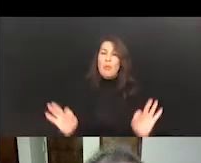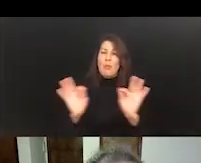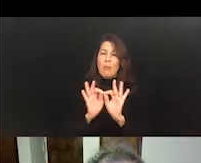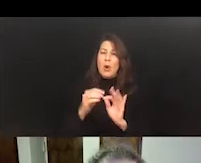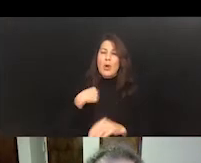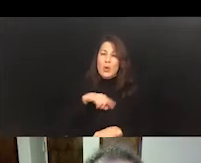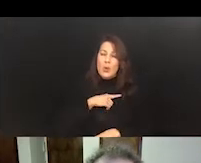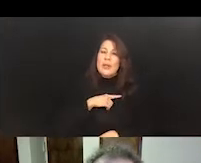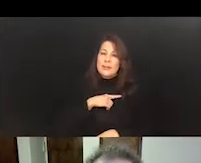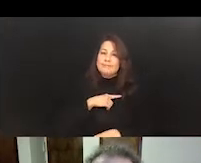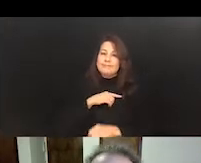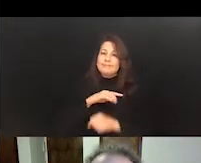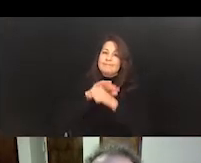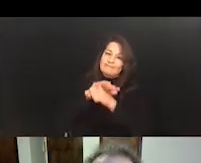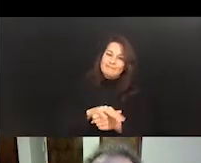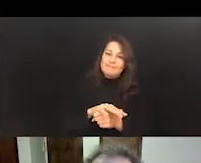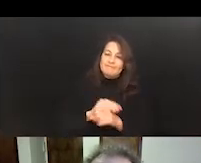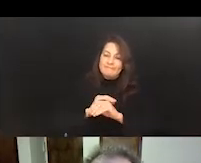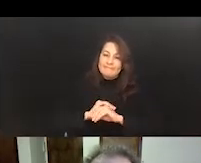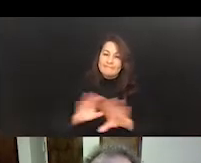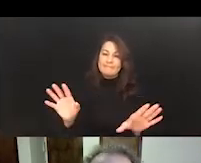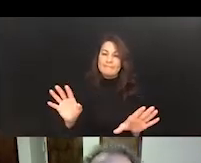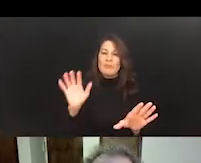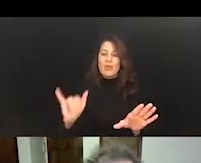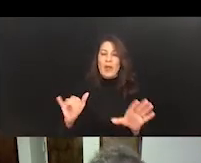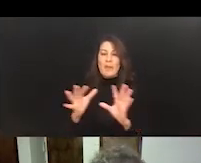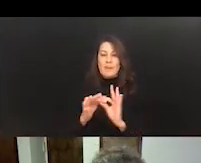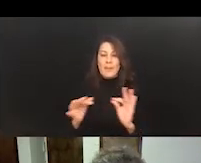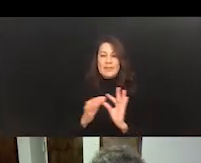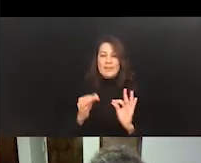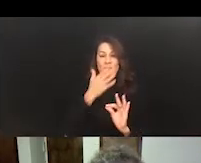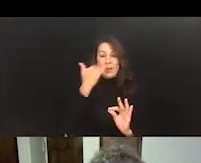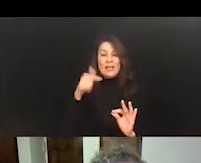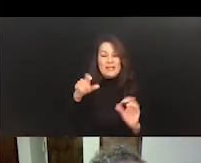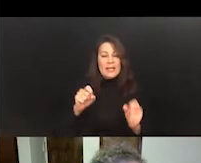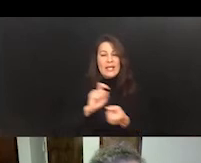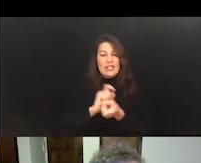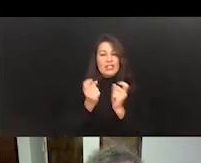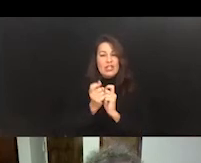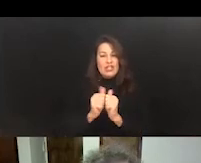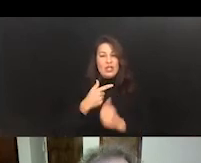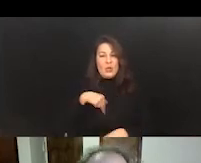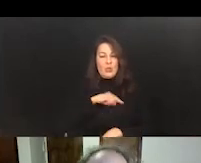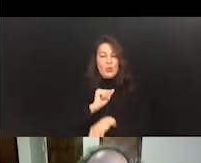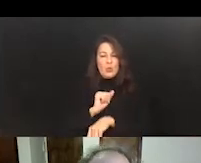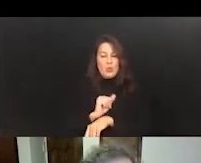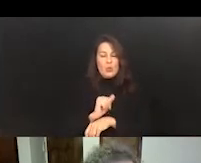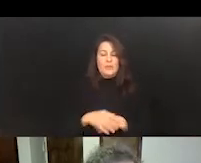because it changes the tenor of the nature of work and how we work. And once we're sort of past